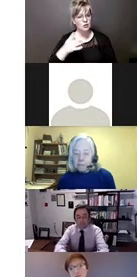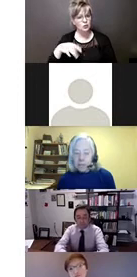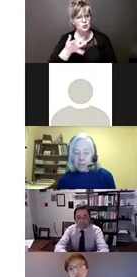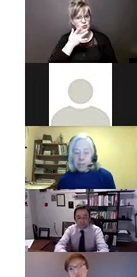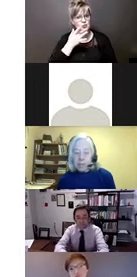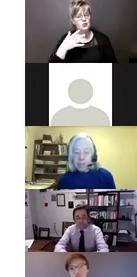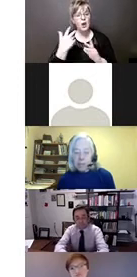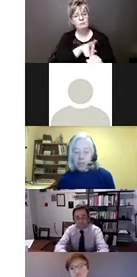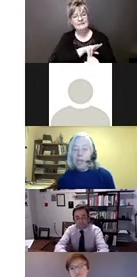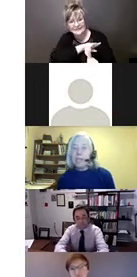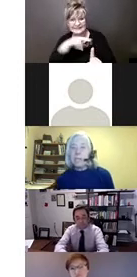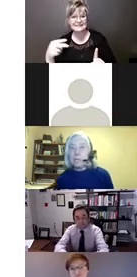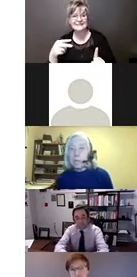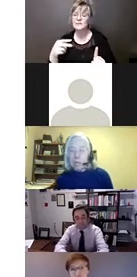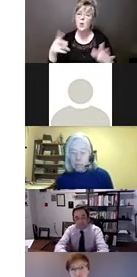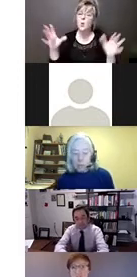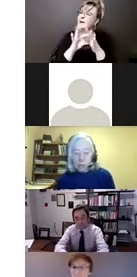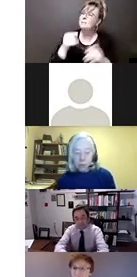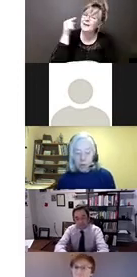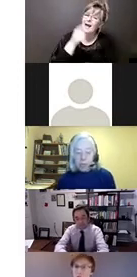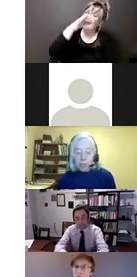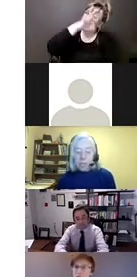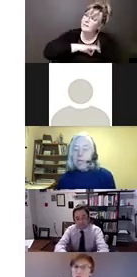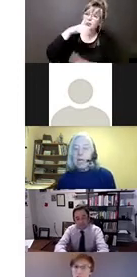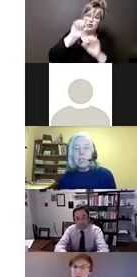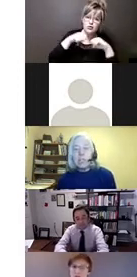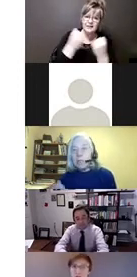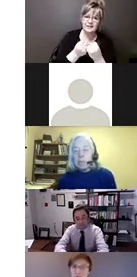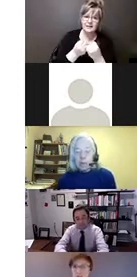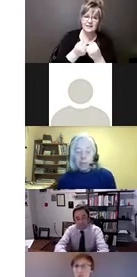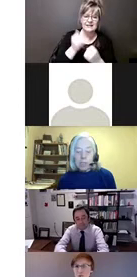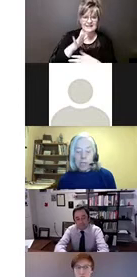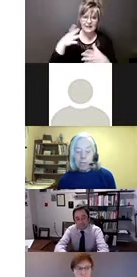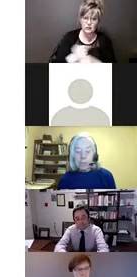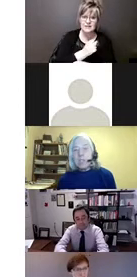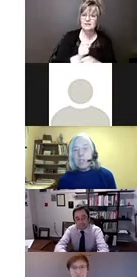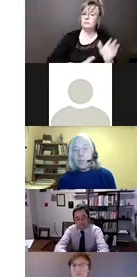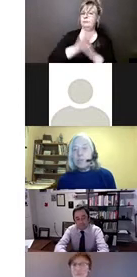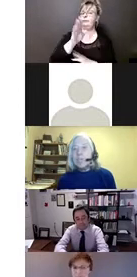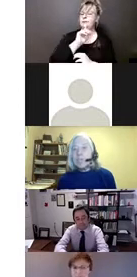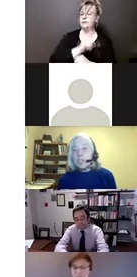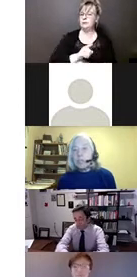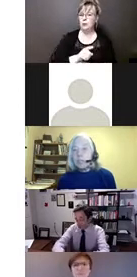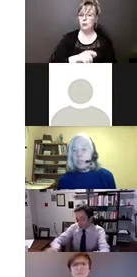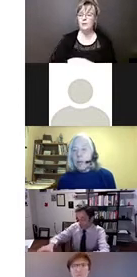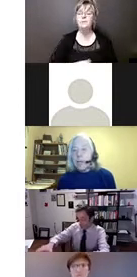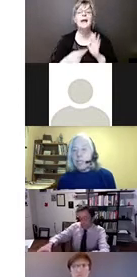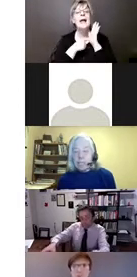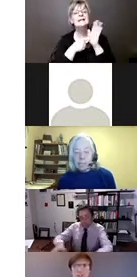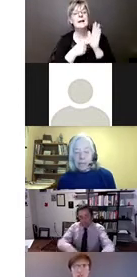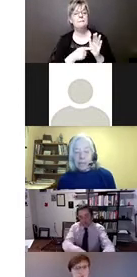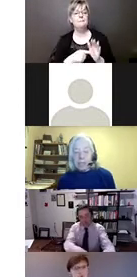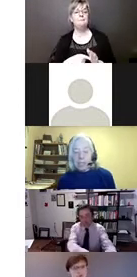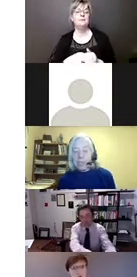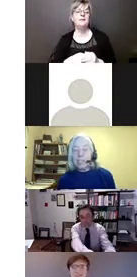a benefit to society, we will make more progress. I'll just name a few examples. Using a children's